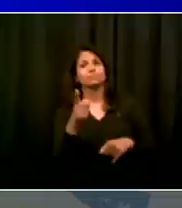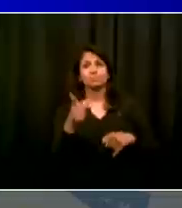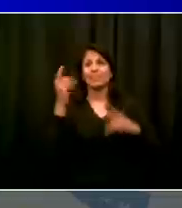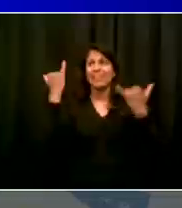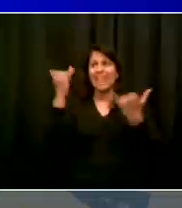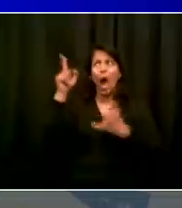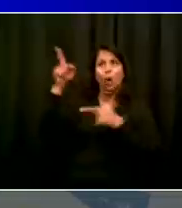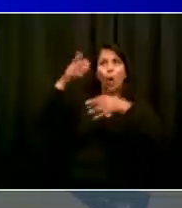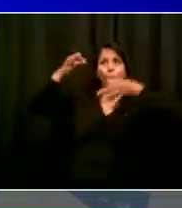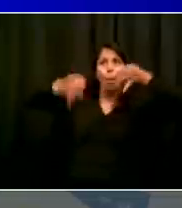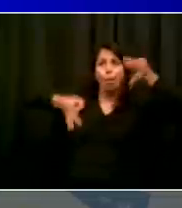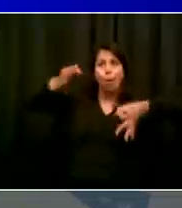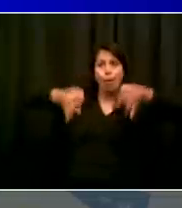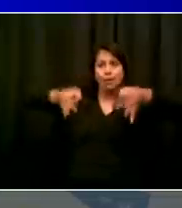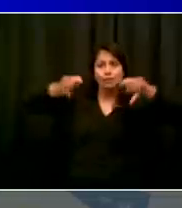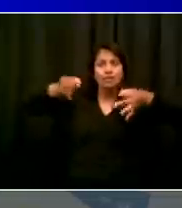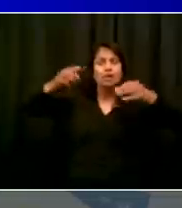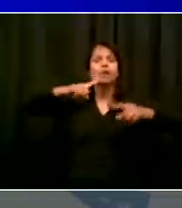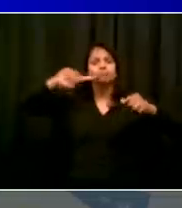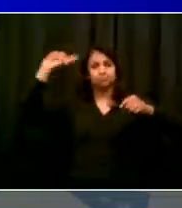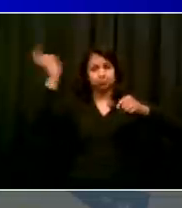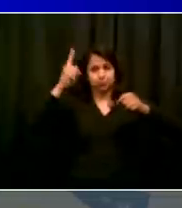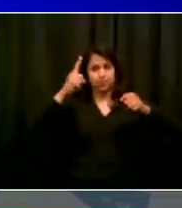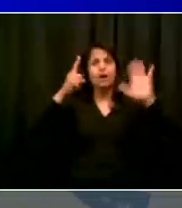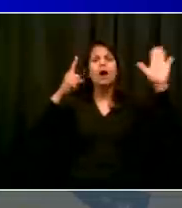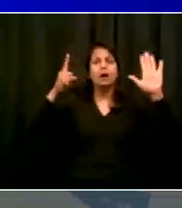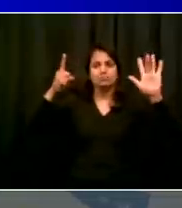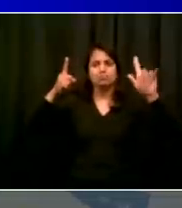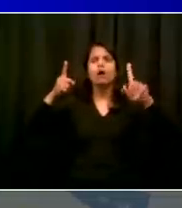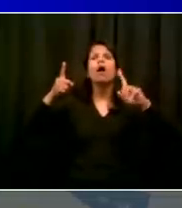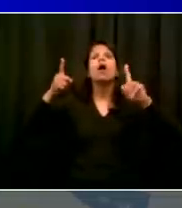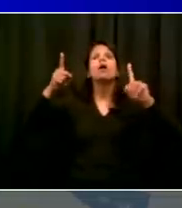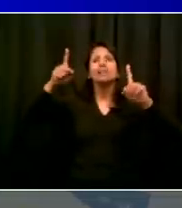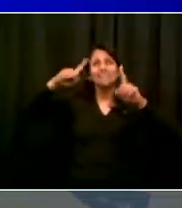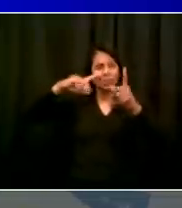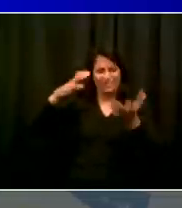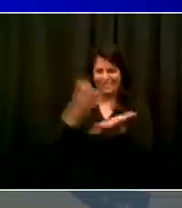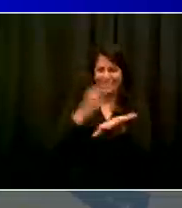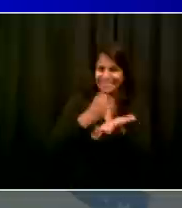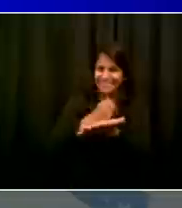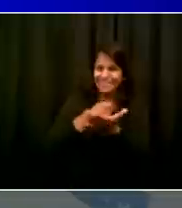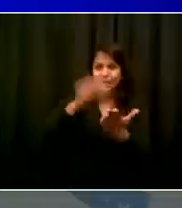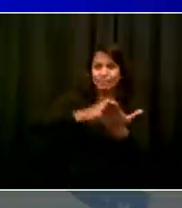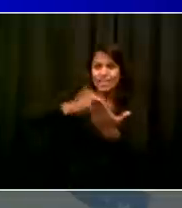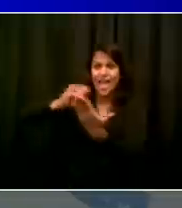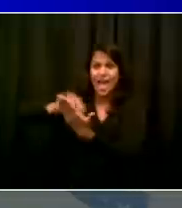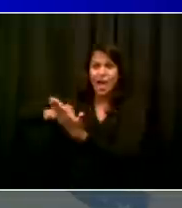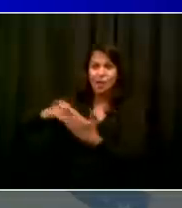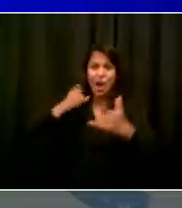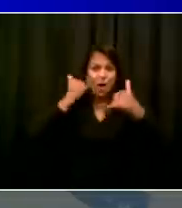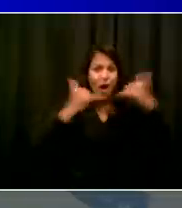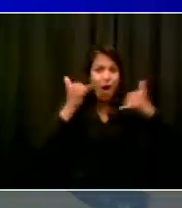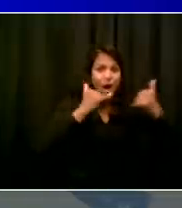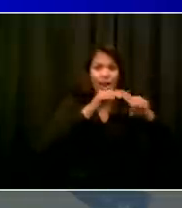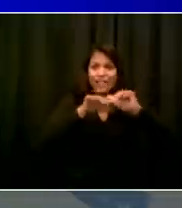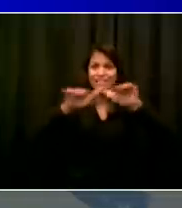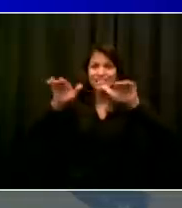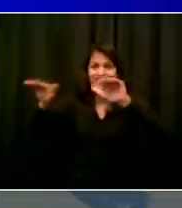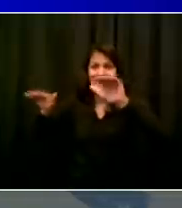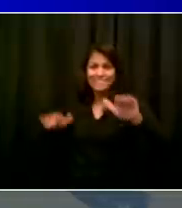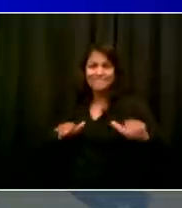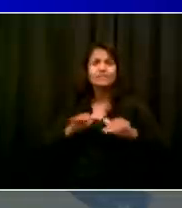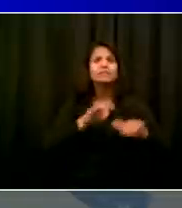my2020census.gov, or call 844-330-2020,